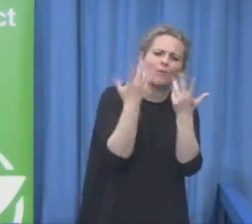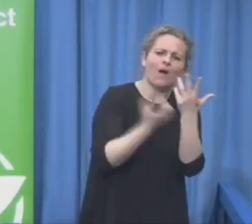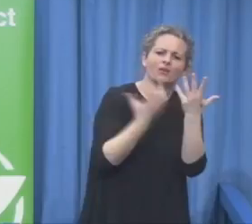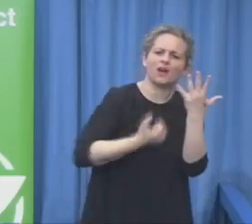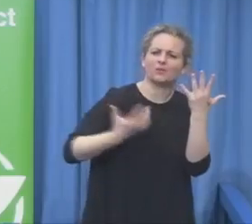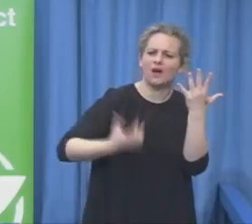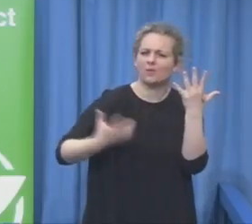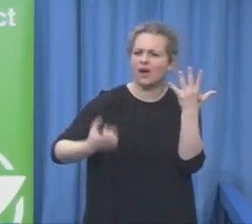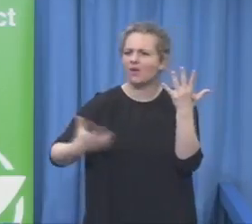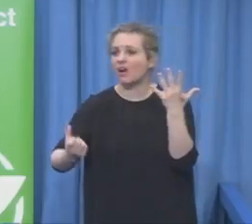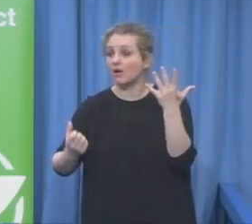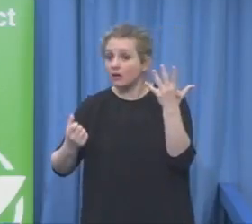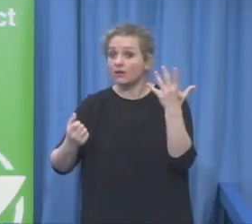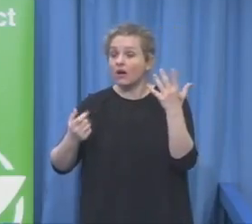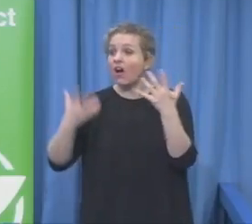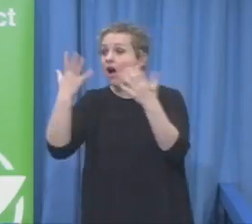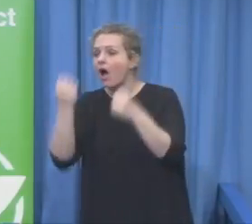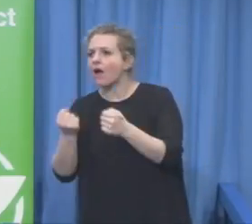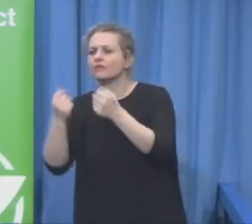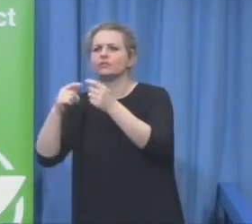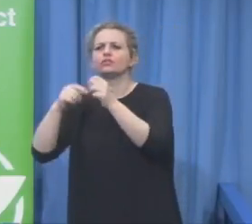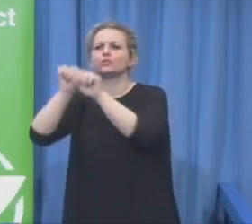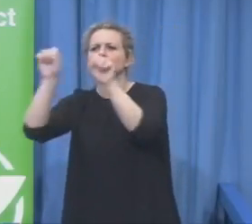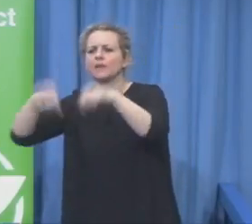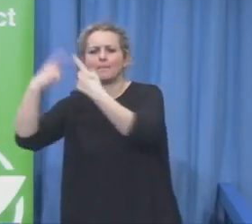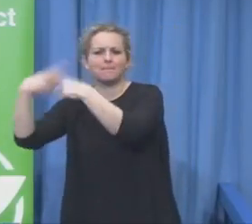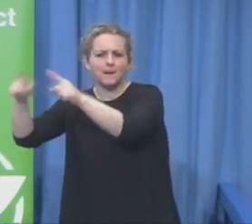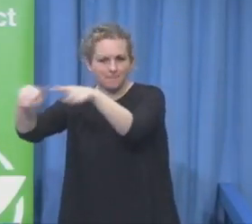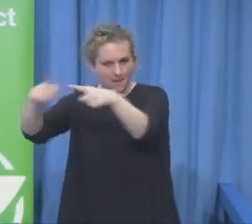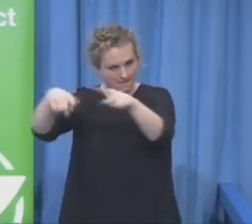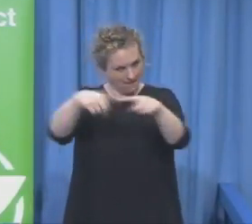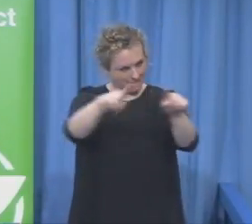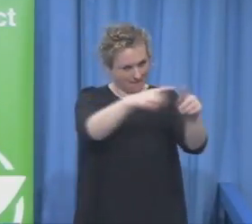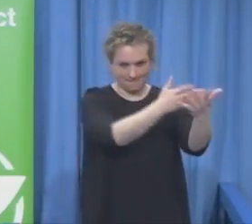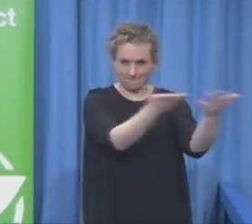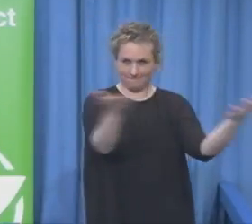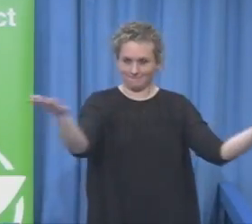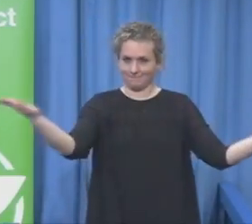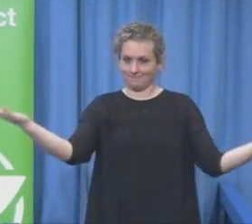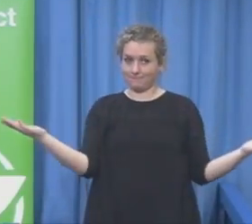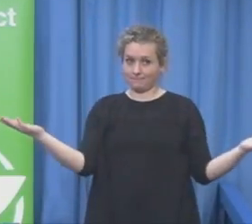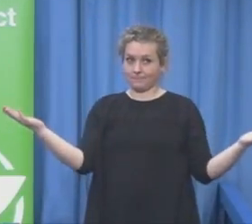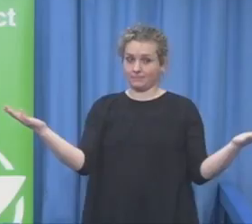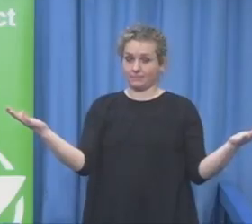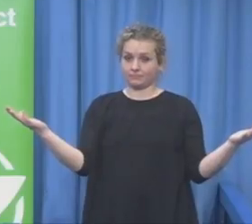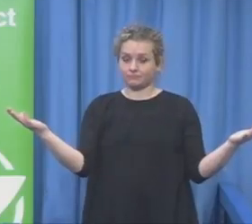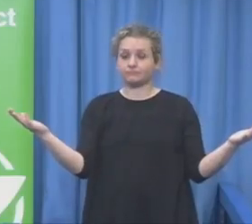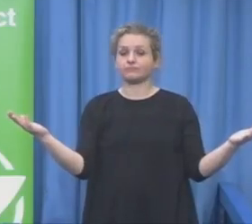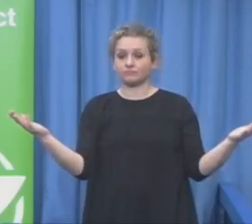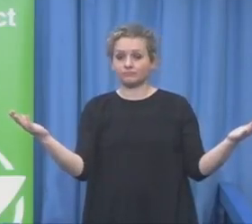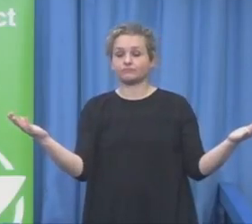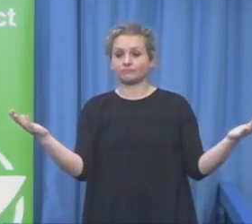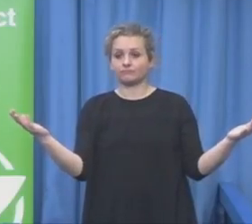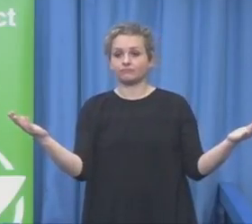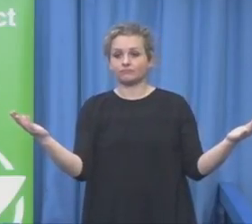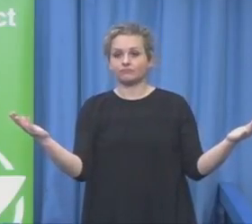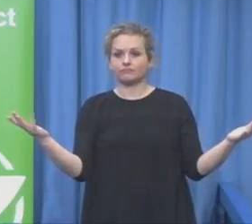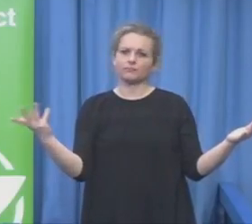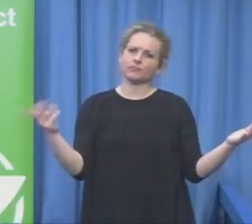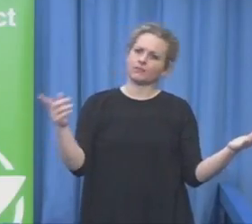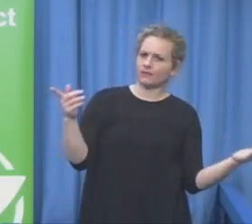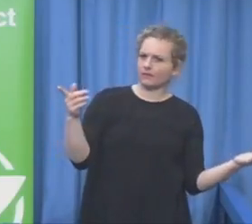about resources. It's about, are people with disabilities visible in our societies,